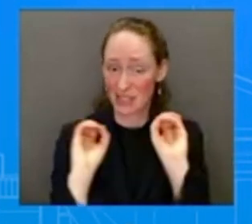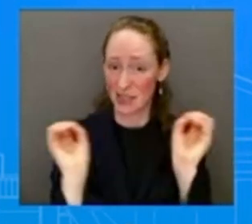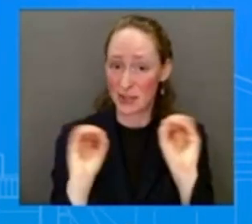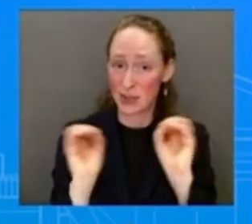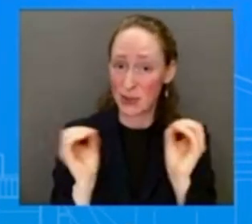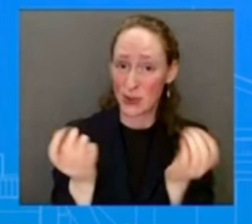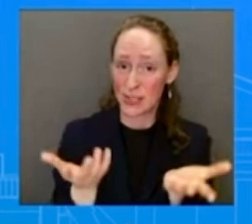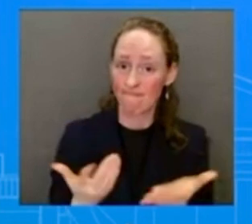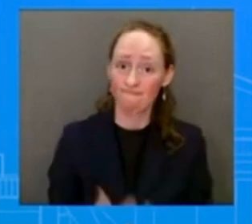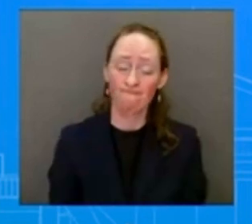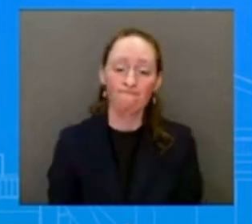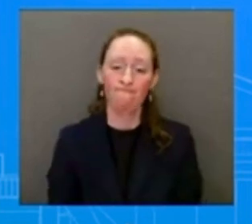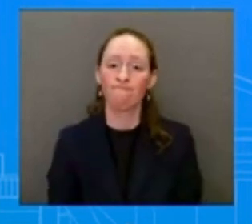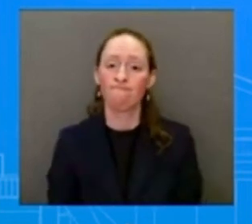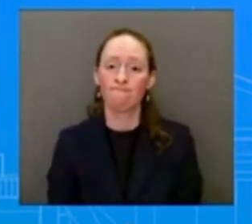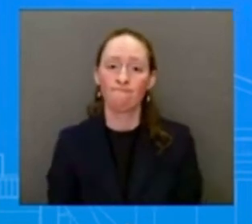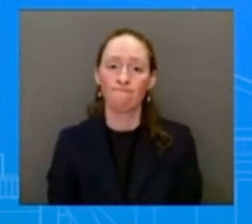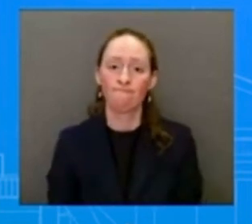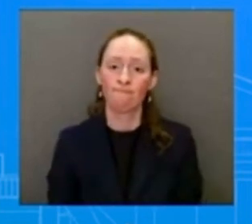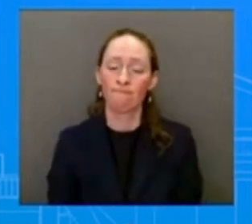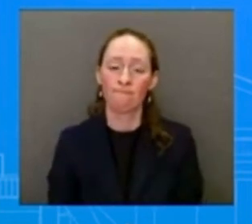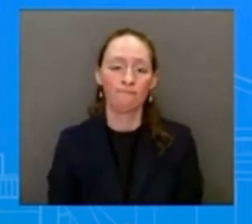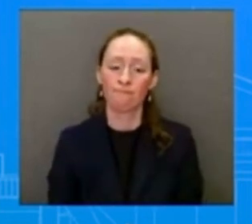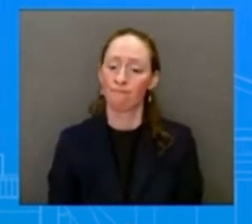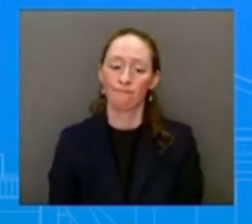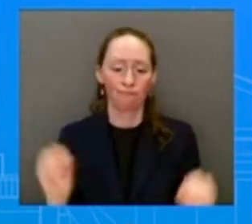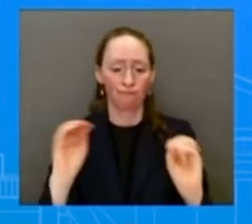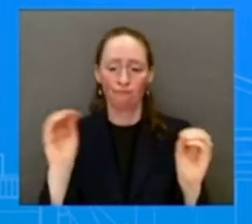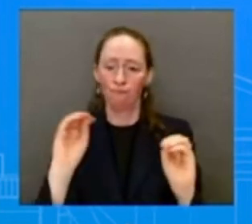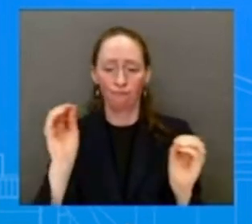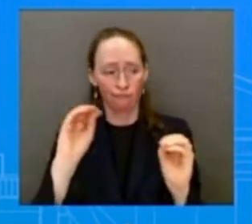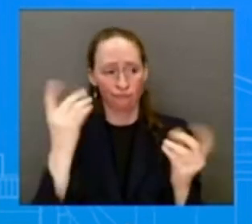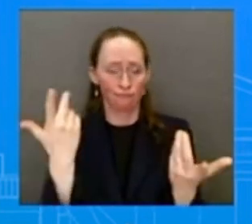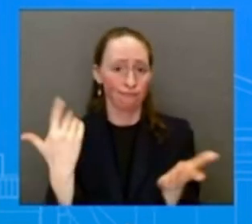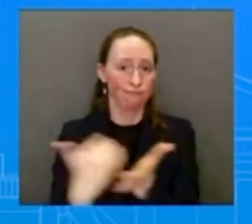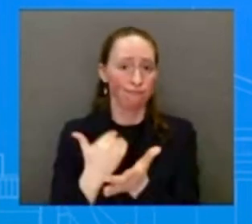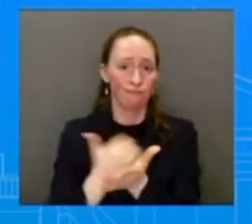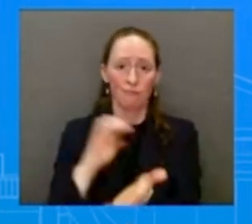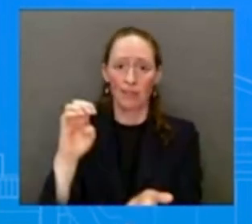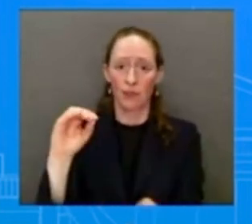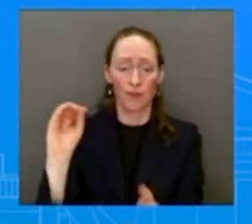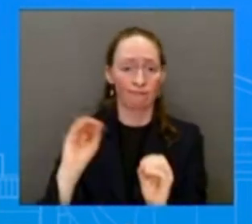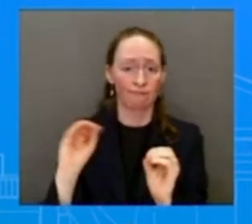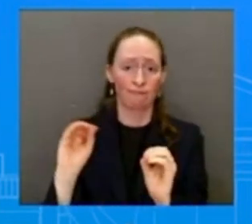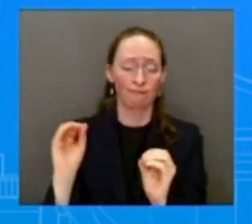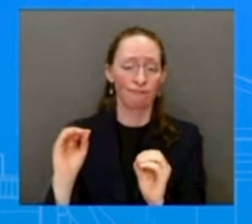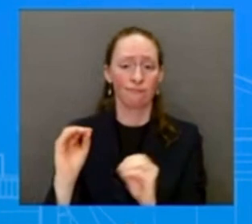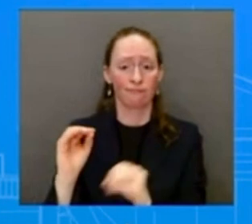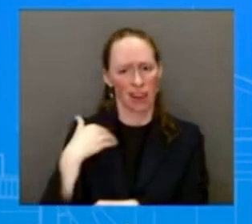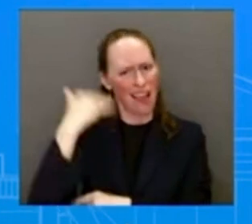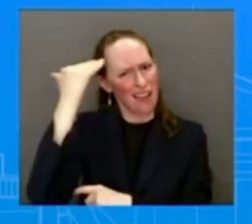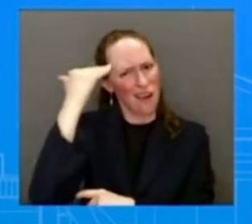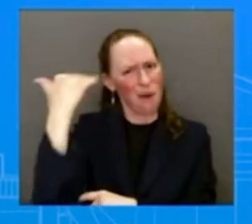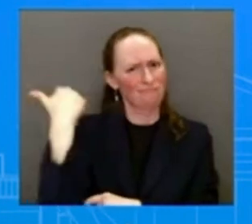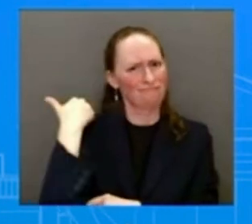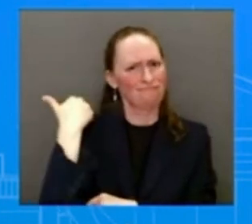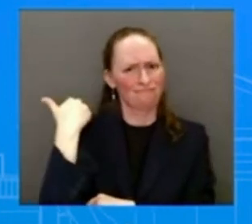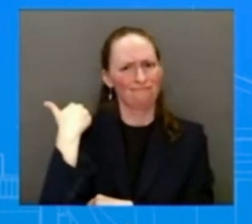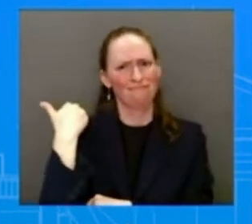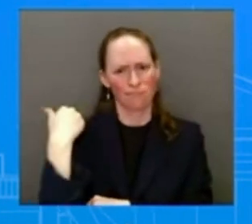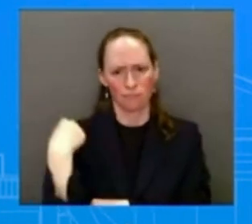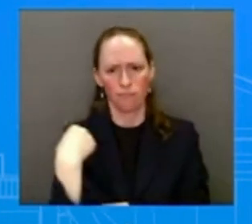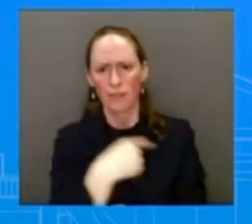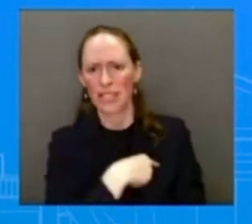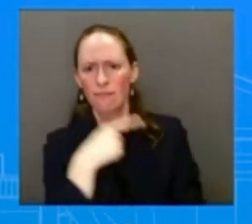additional executive orders. As you know, earlier this month, while we were out west, I think you may have traveled with us. I can't remember. It felt like